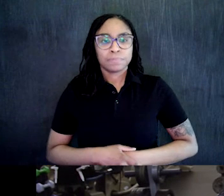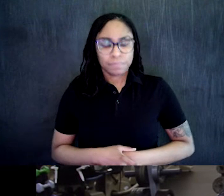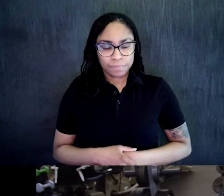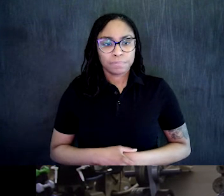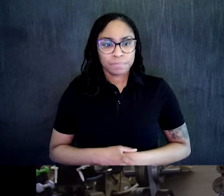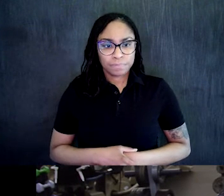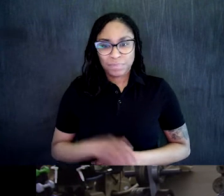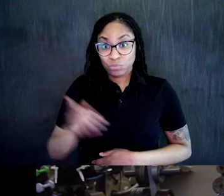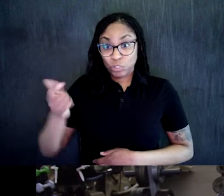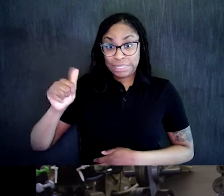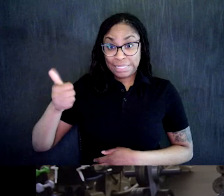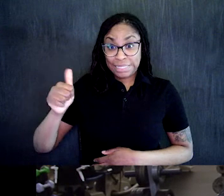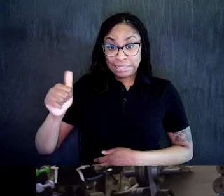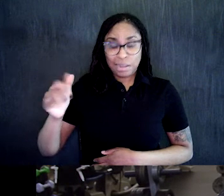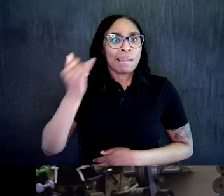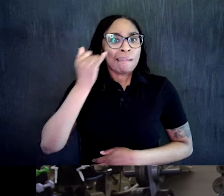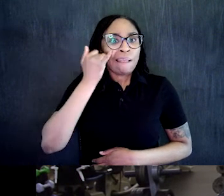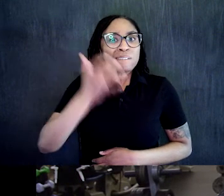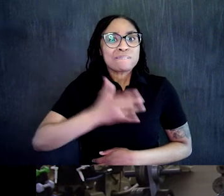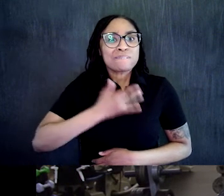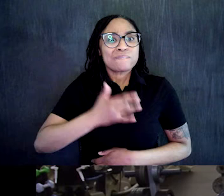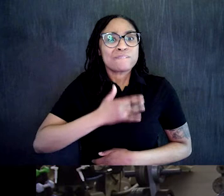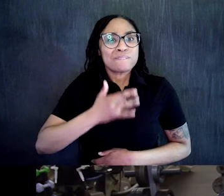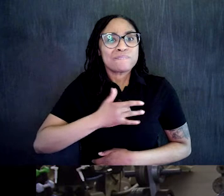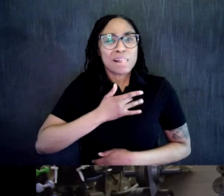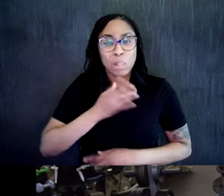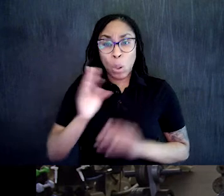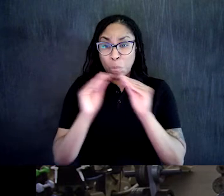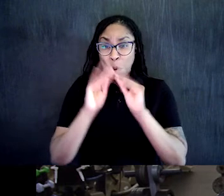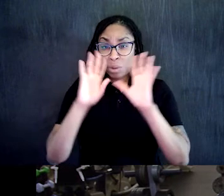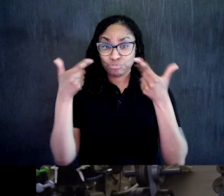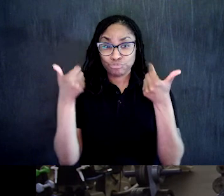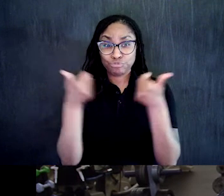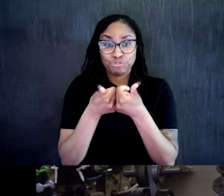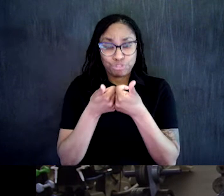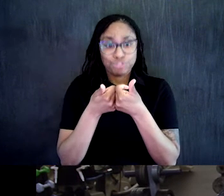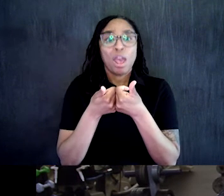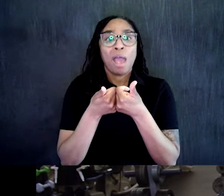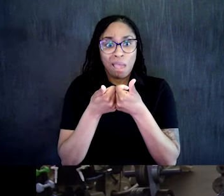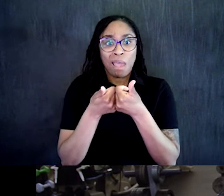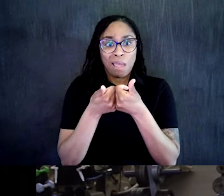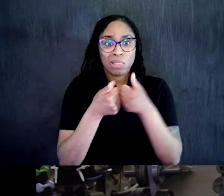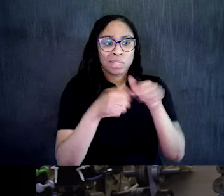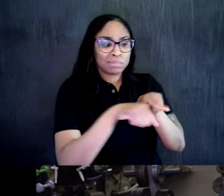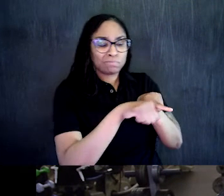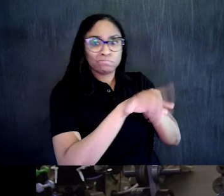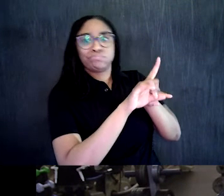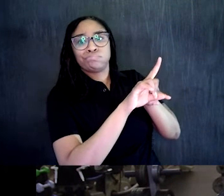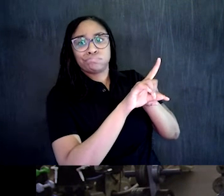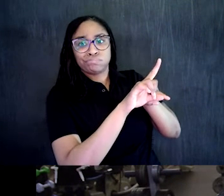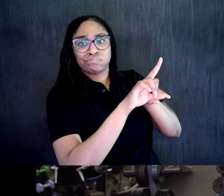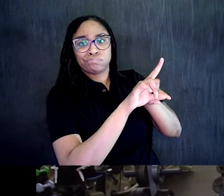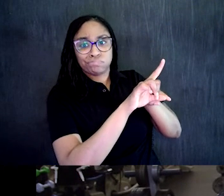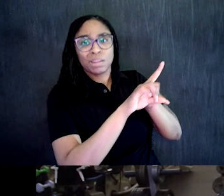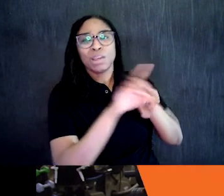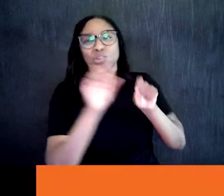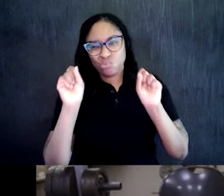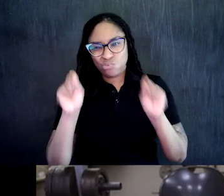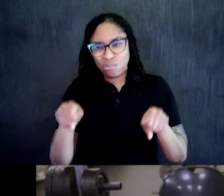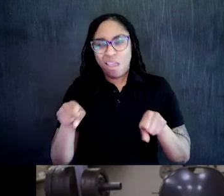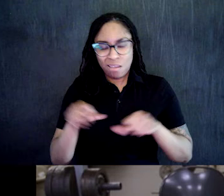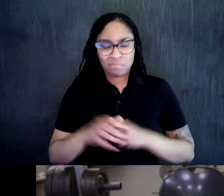Making sure we're breathing. Making sure we're our balance the whole way. One more. Very nice.